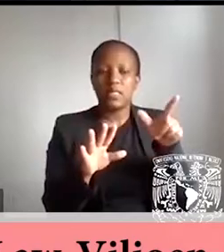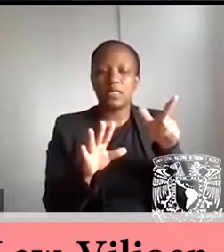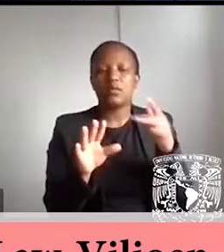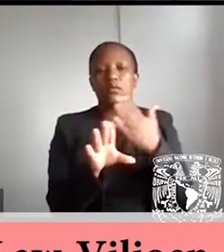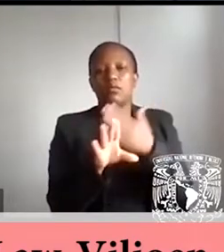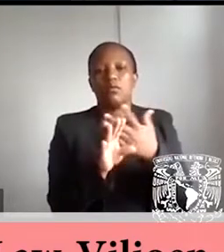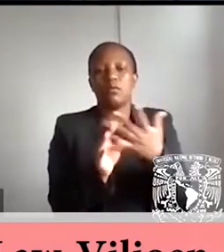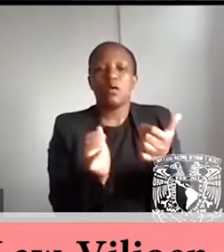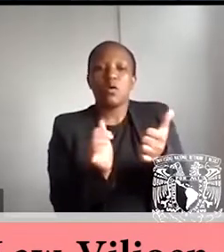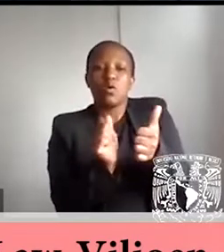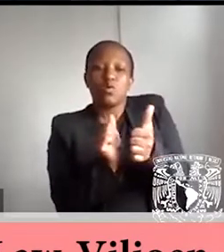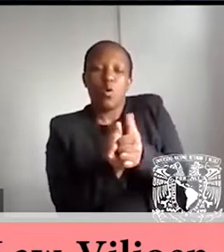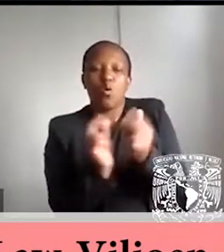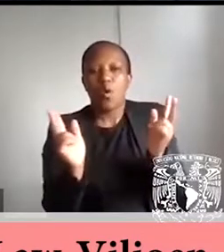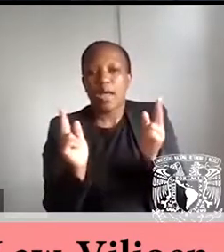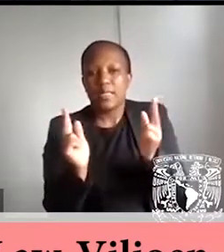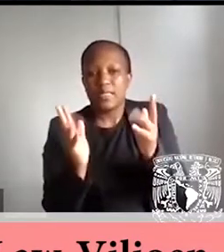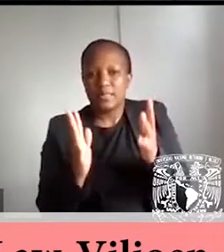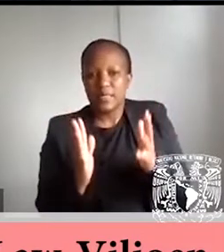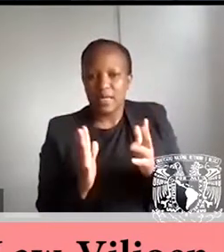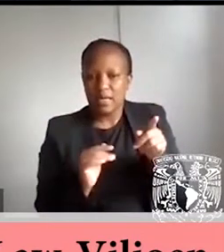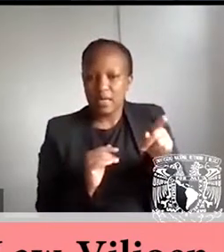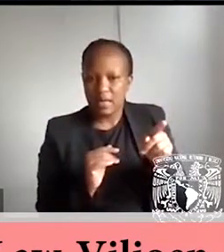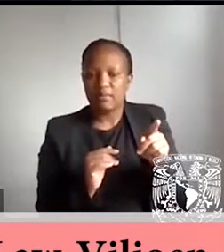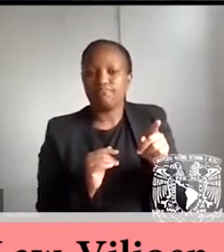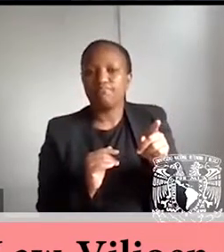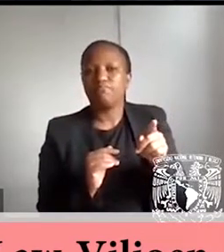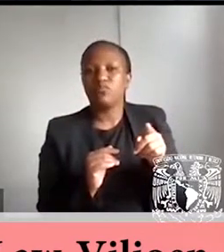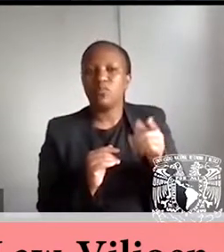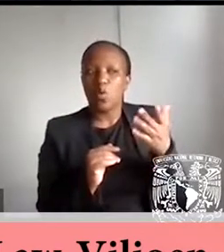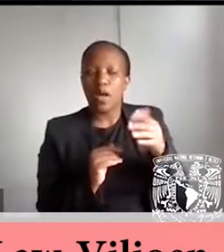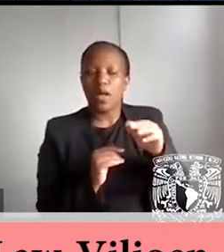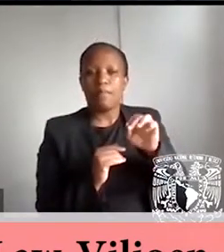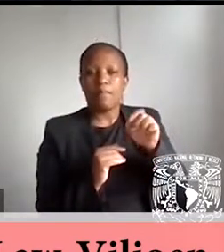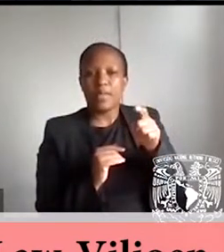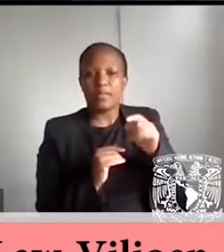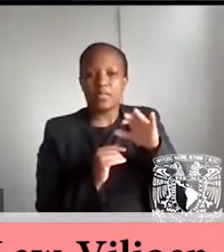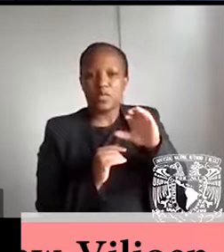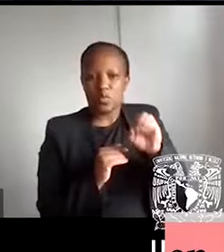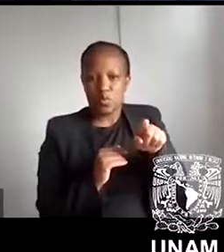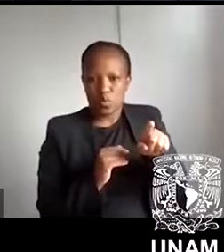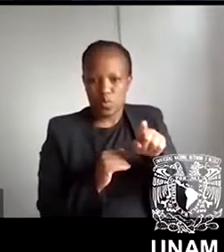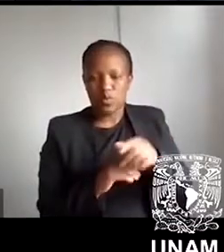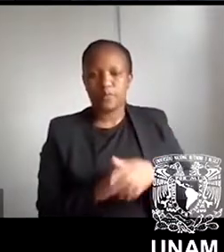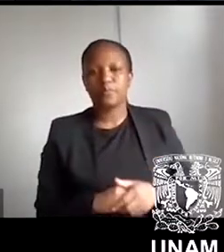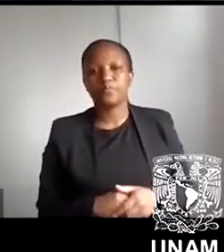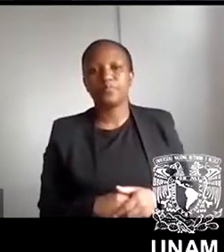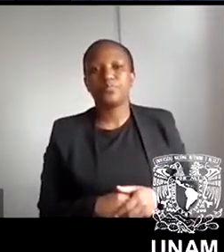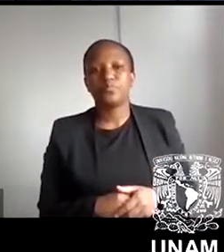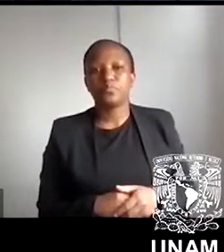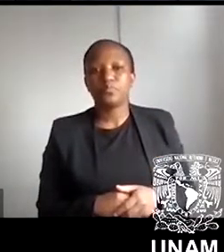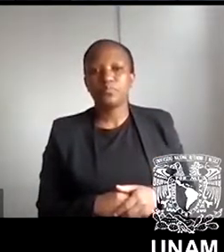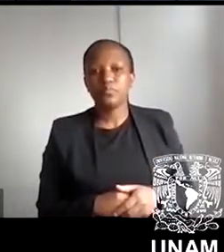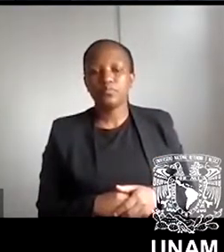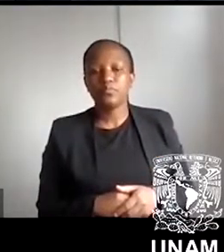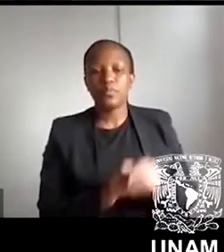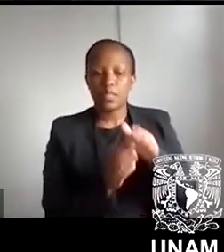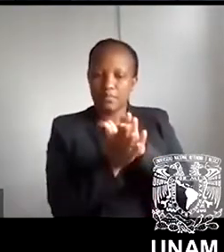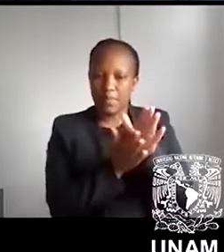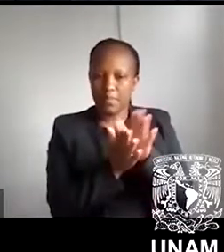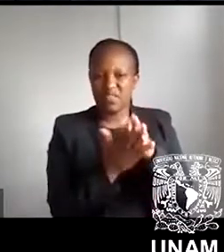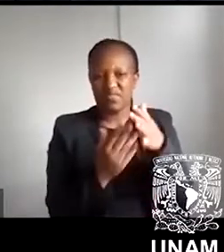of Historia de las Literaturas en México, Hacia un Nuevo Siglo, which was published also in